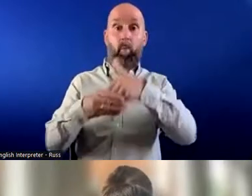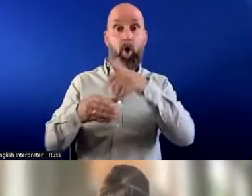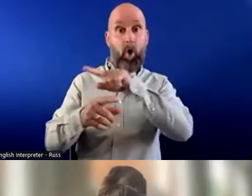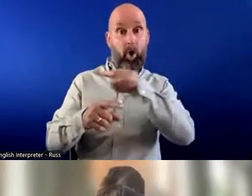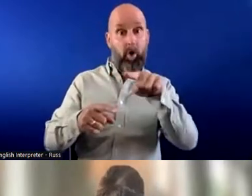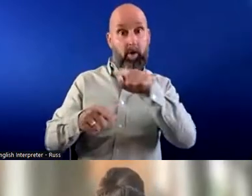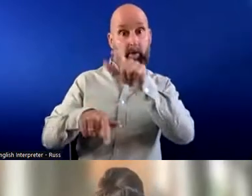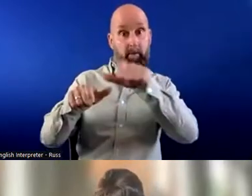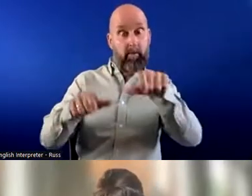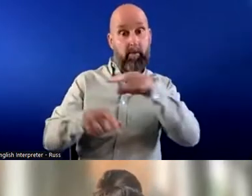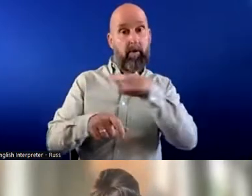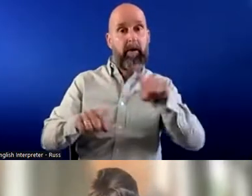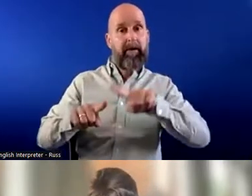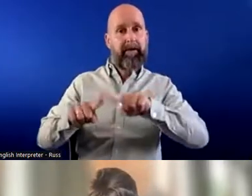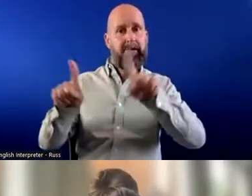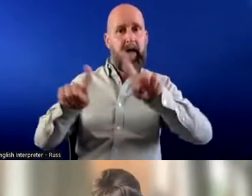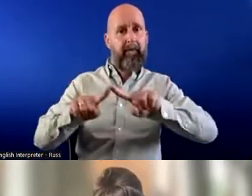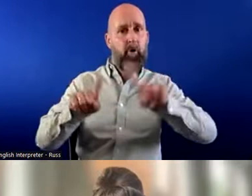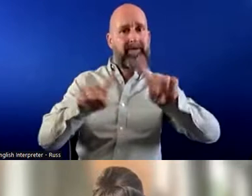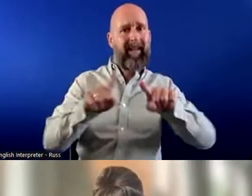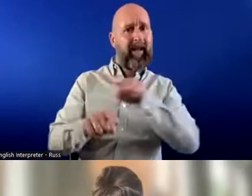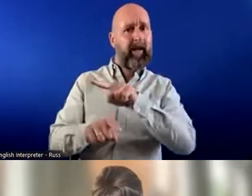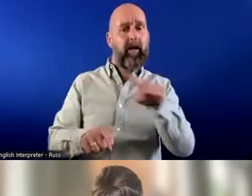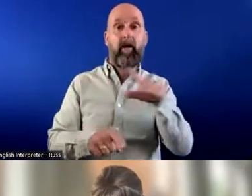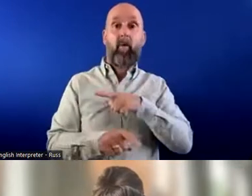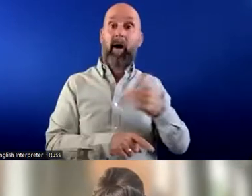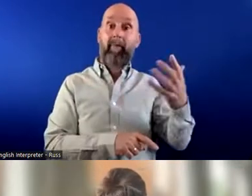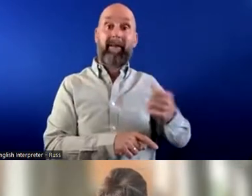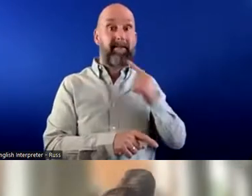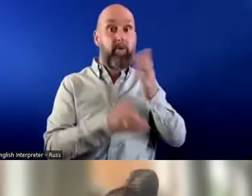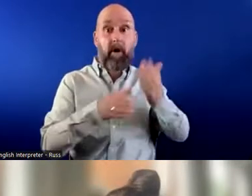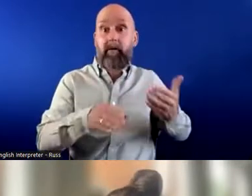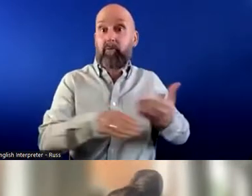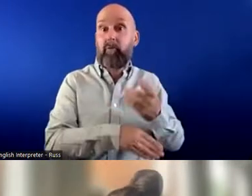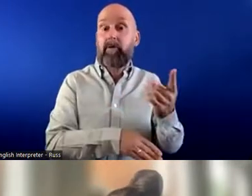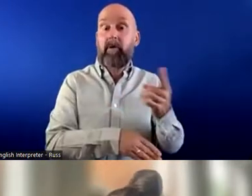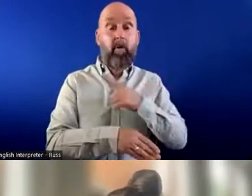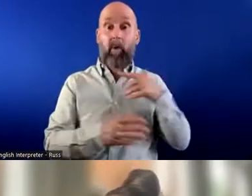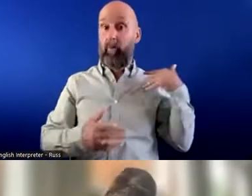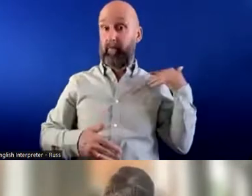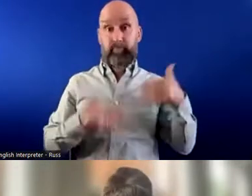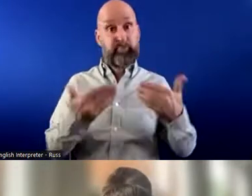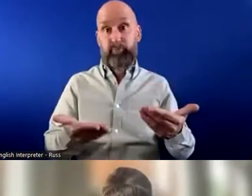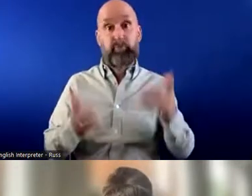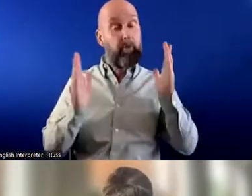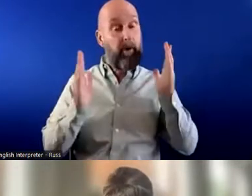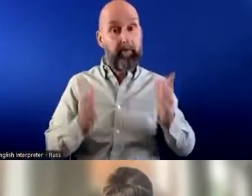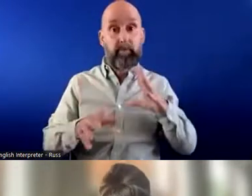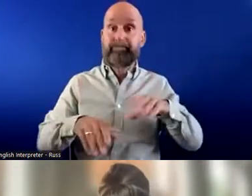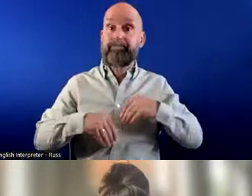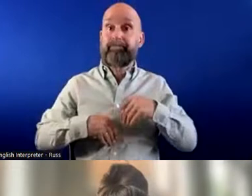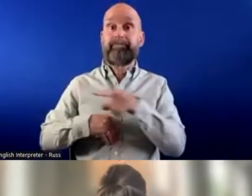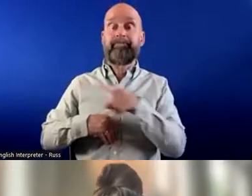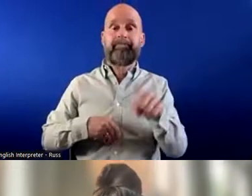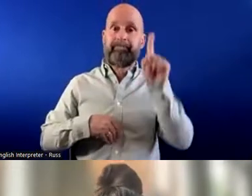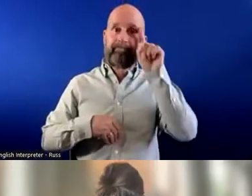And I don't think business can afford not to do this. To be completely honest, I think the world has moved on. We need to be as